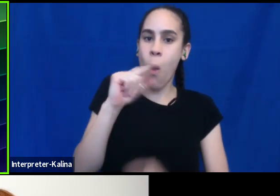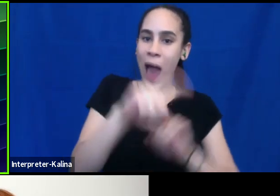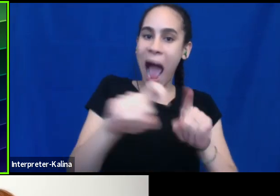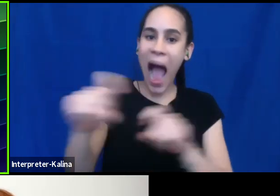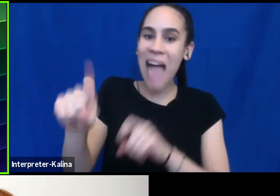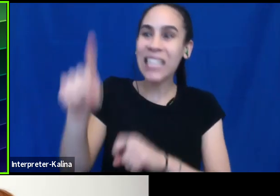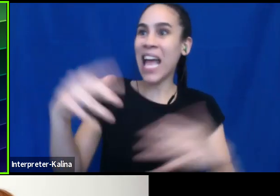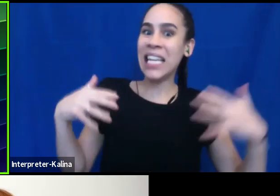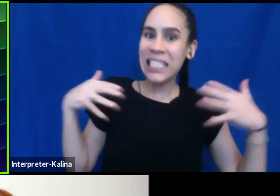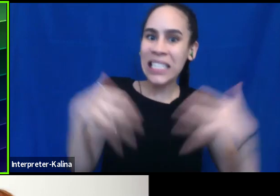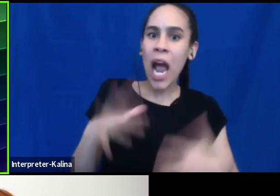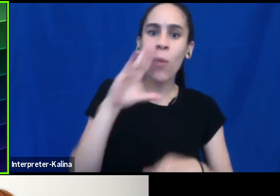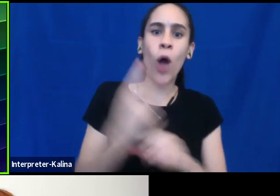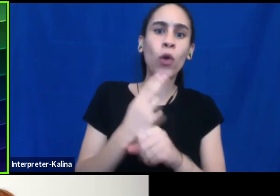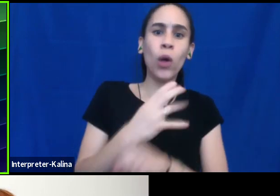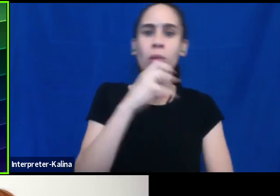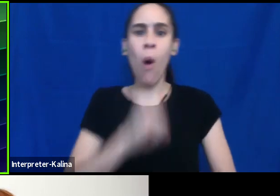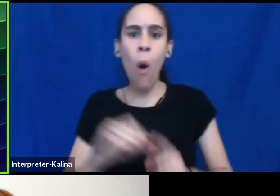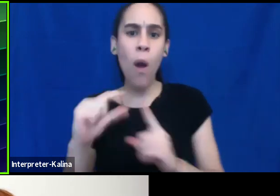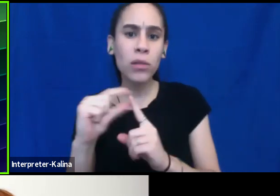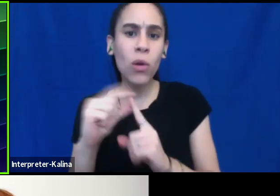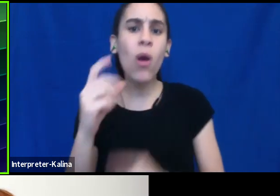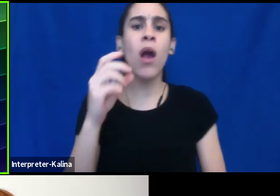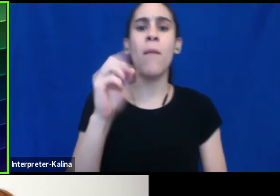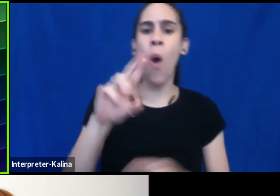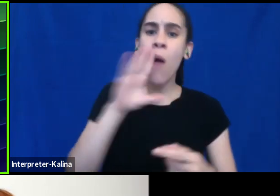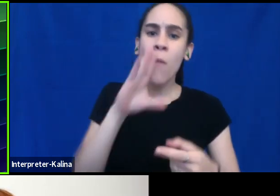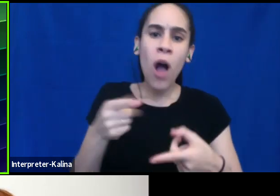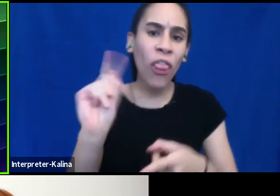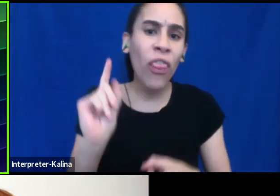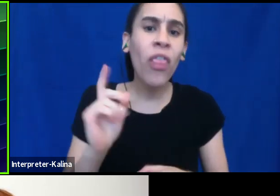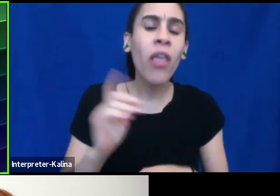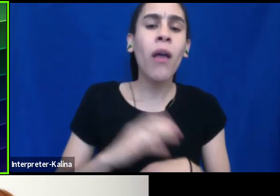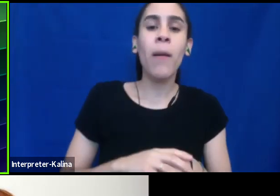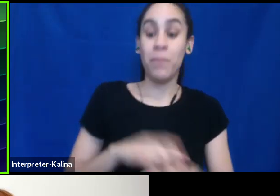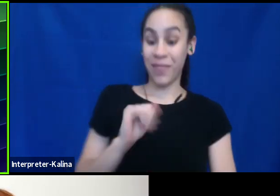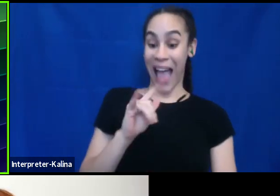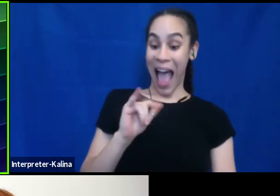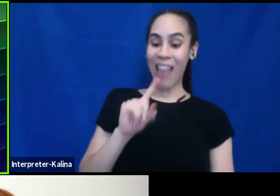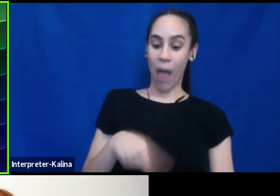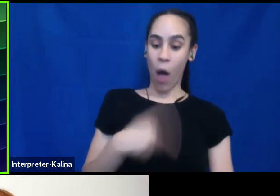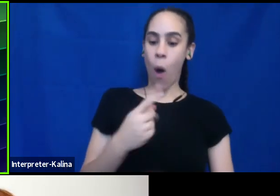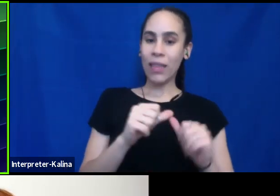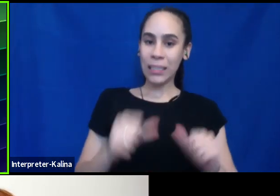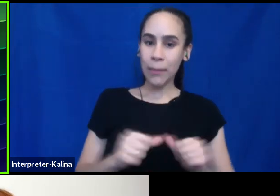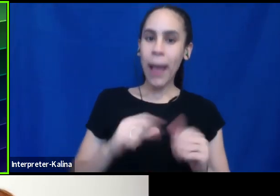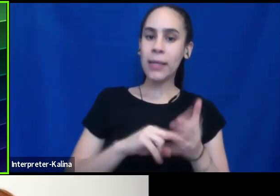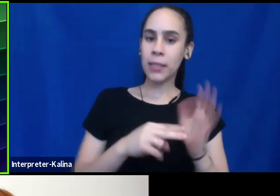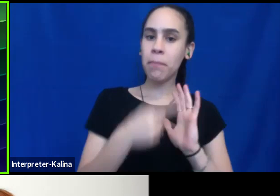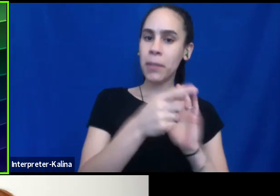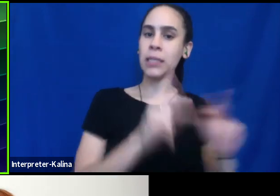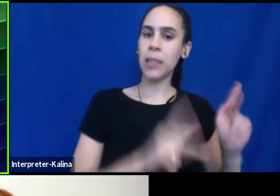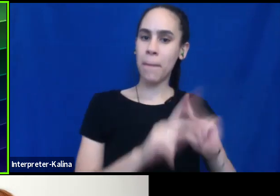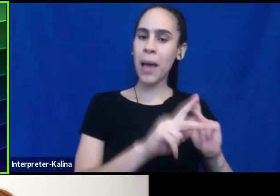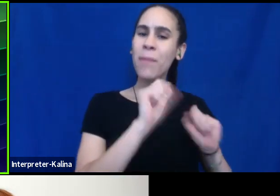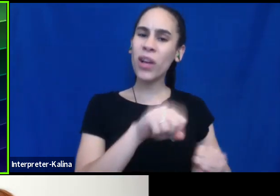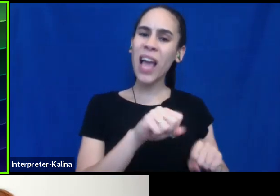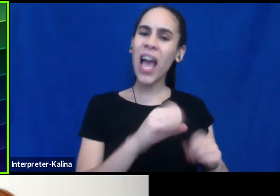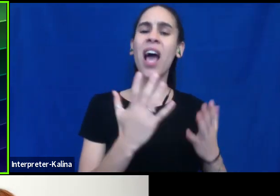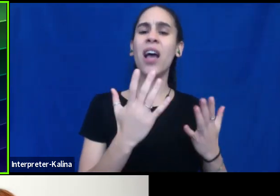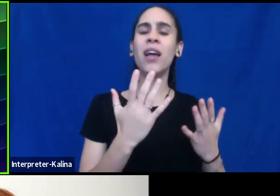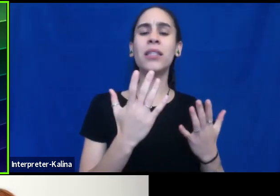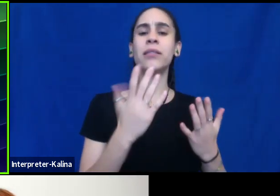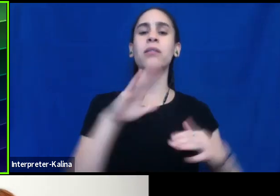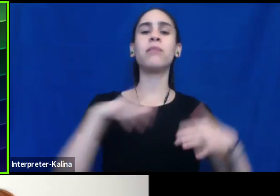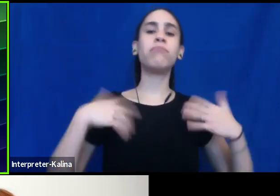use an outdated term. Um, whereas ally only spaces really allows people to, um, just kind of be themselves and, and,